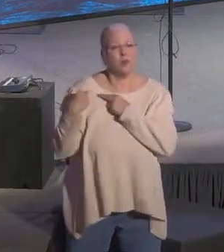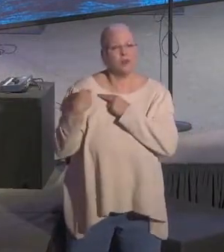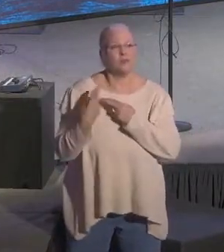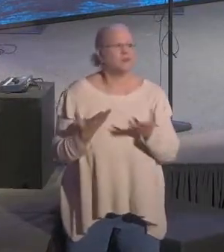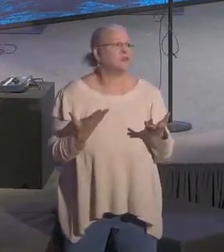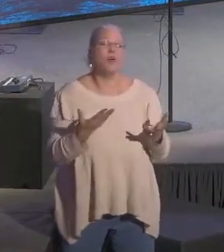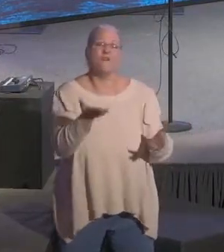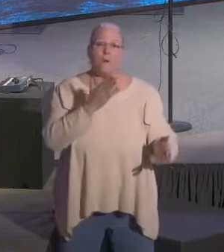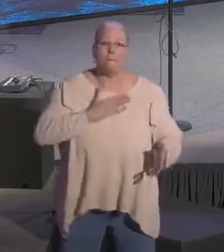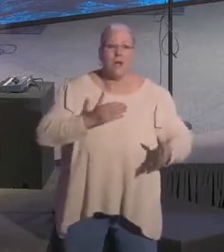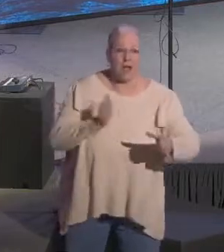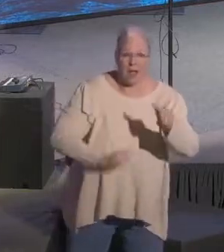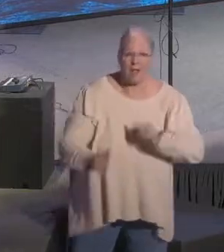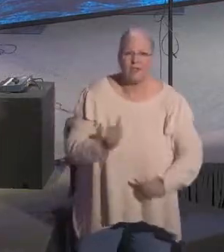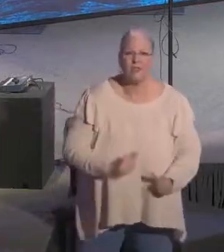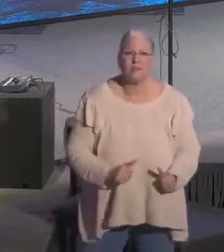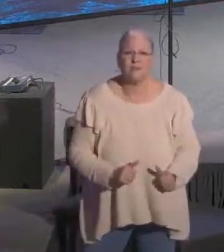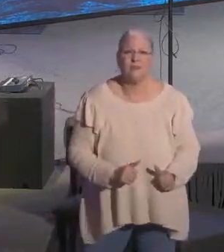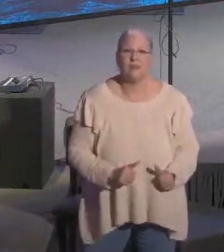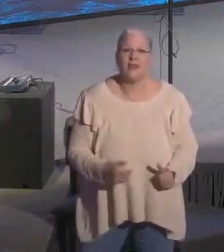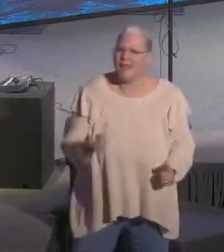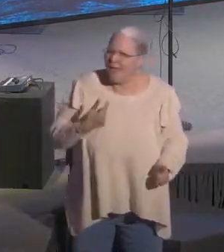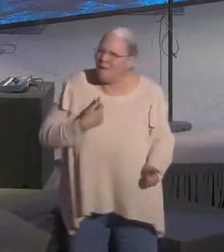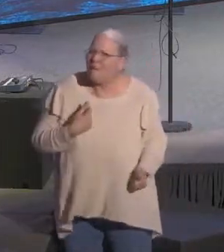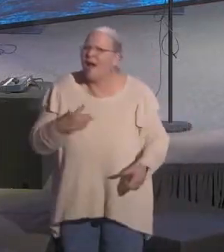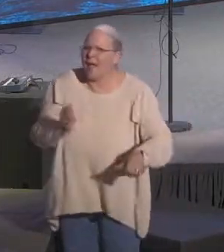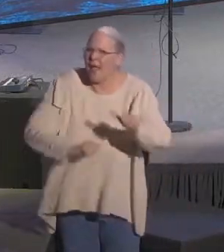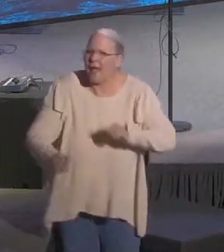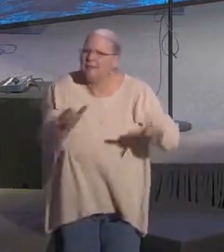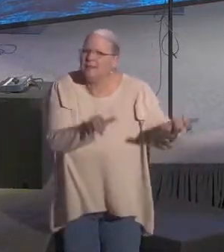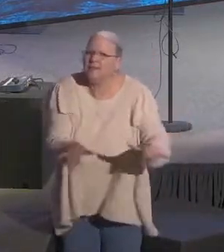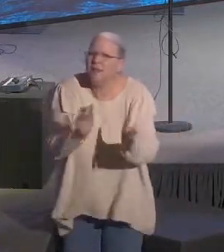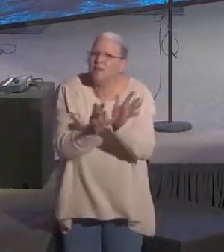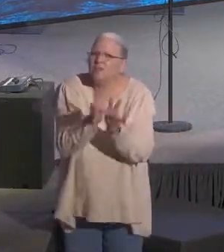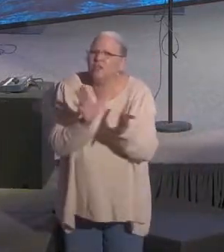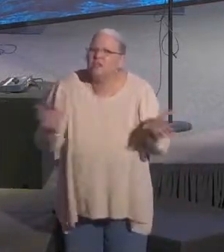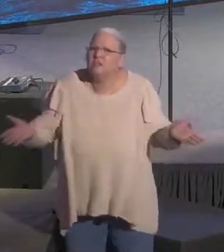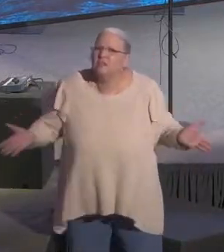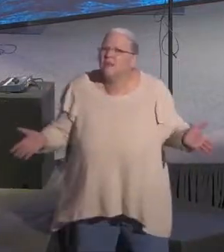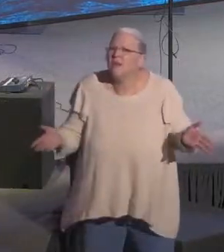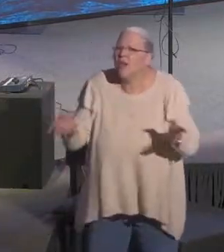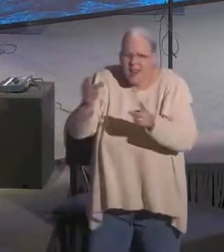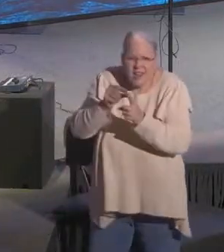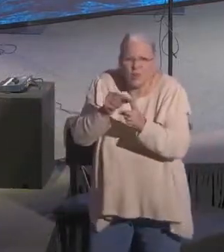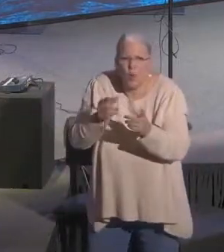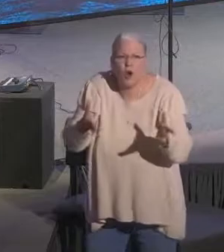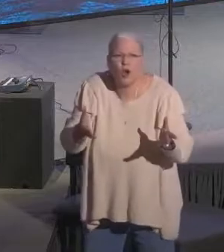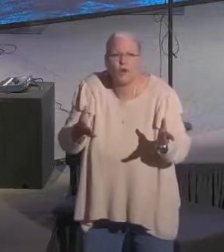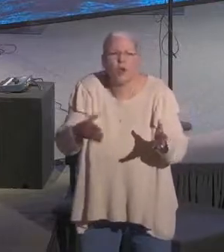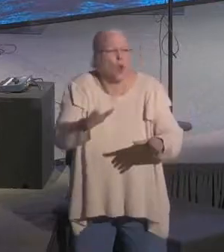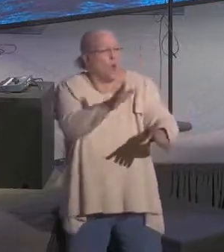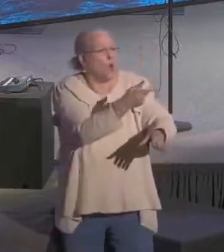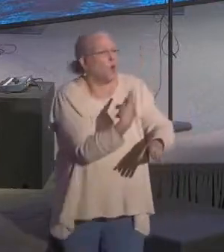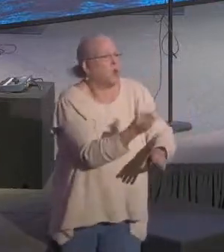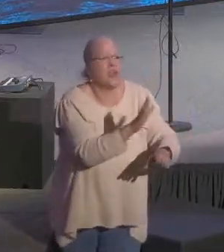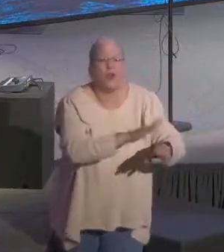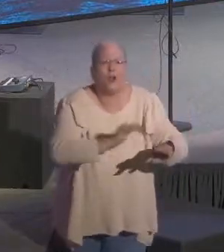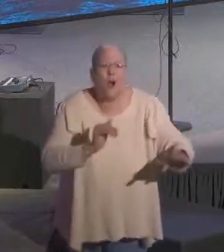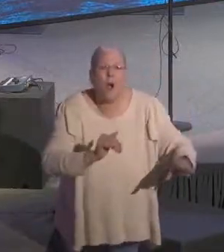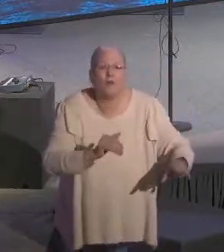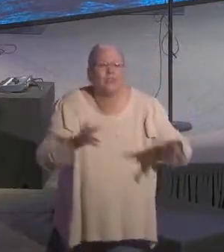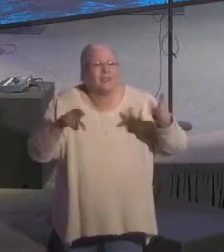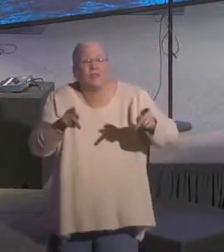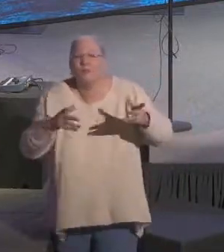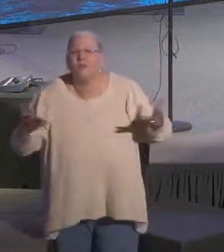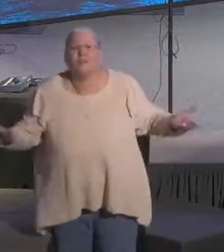actions. Am I acting like Jesus? Am I acting according to His word? Listen, we are called, this is a privilege we